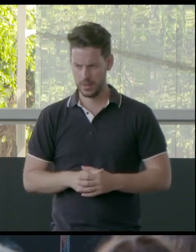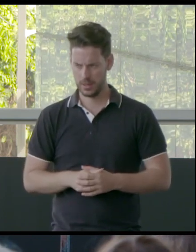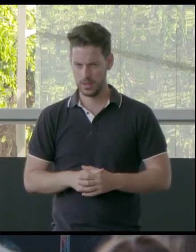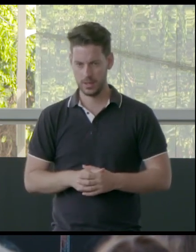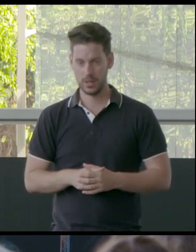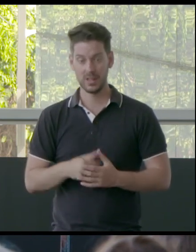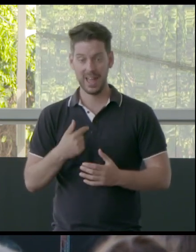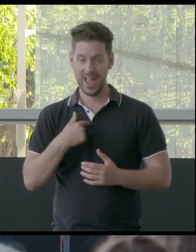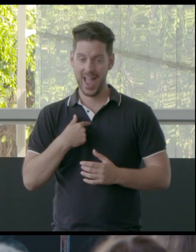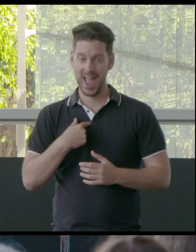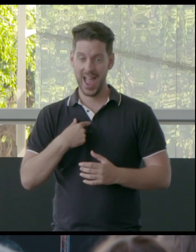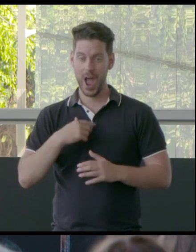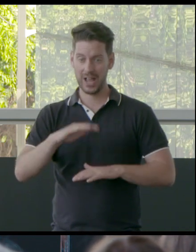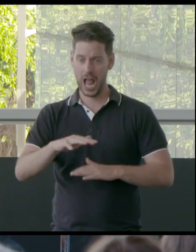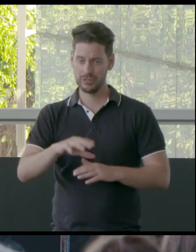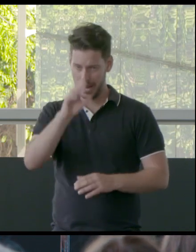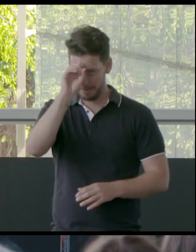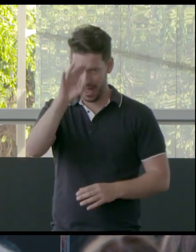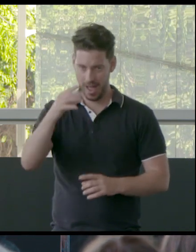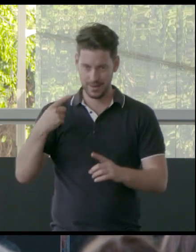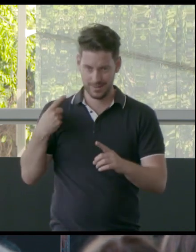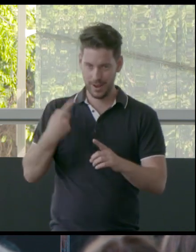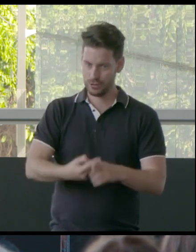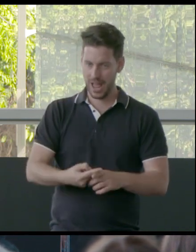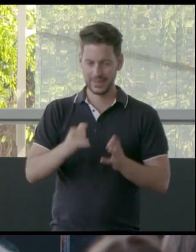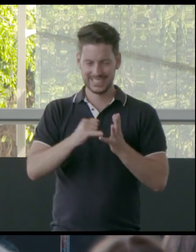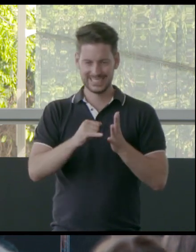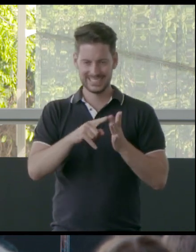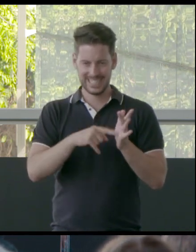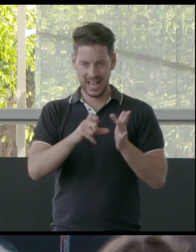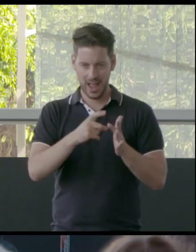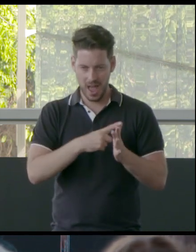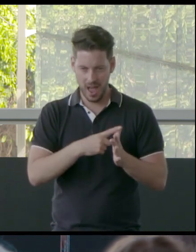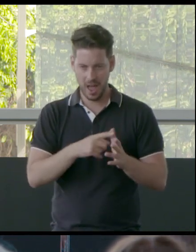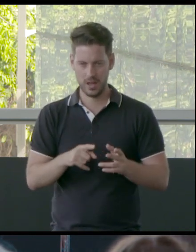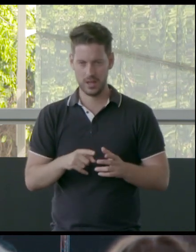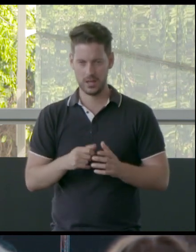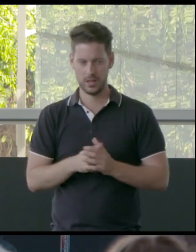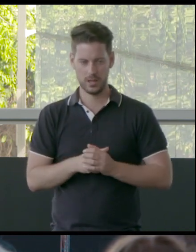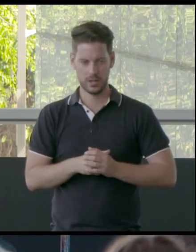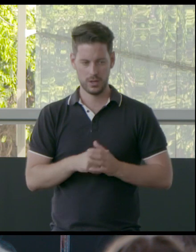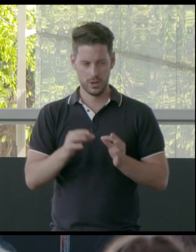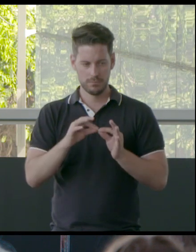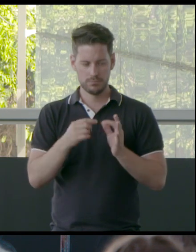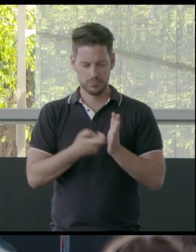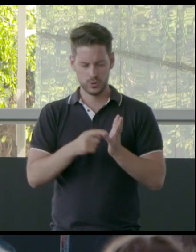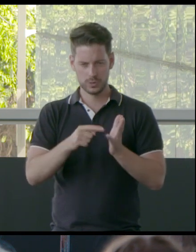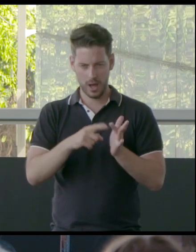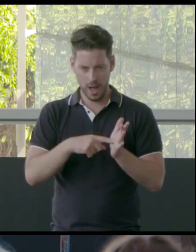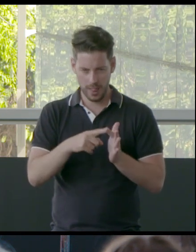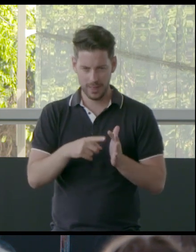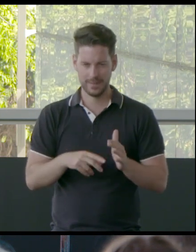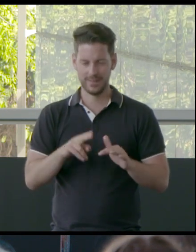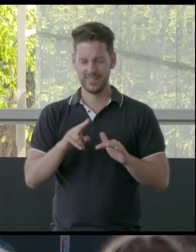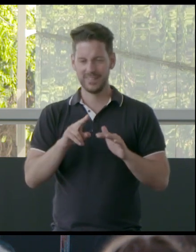country has been mined for a long time for silica and rutile, ilmenite,